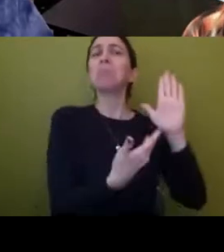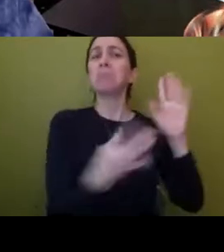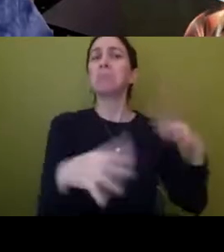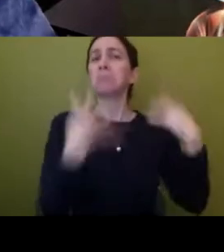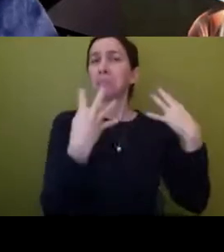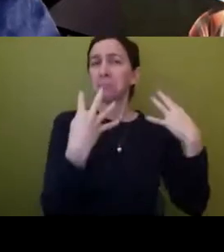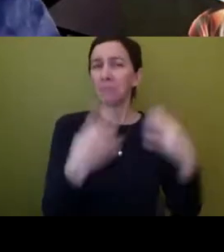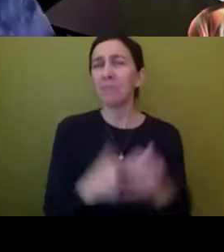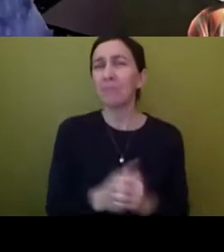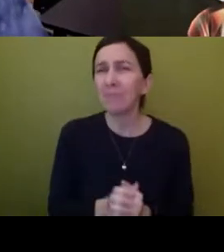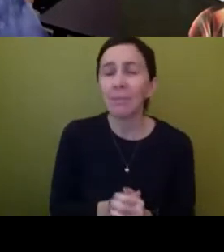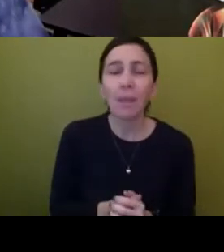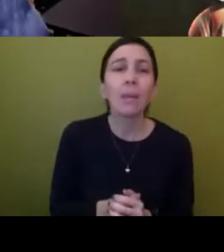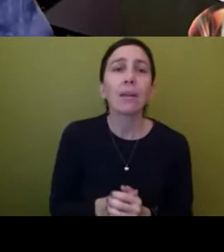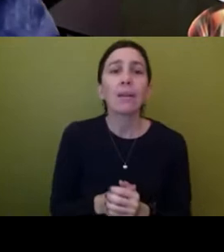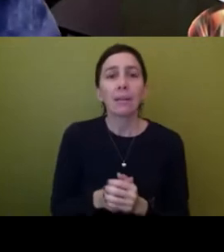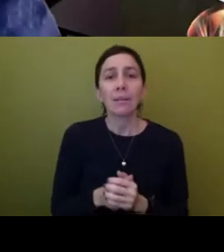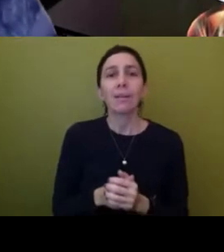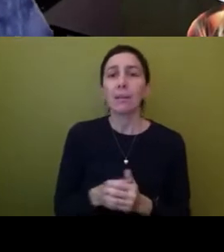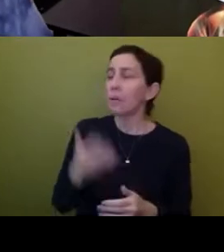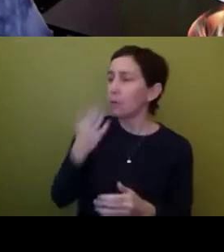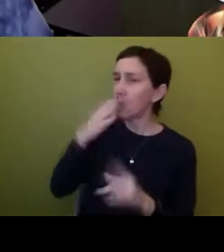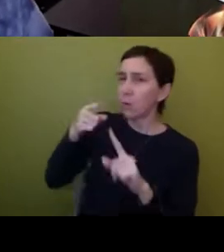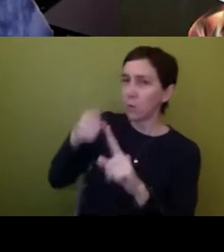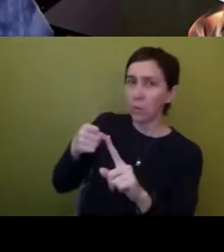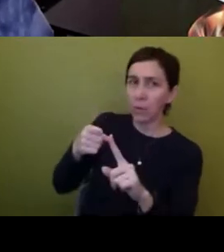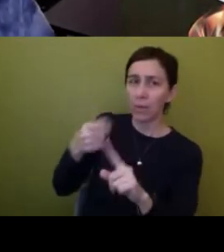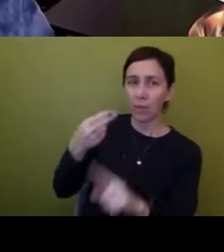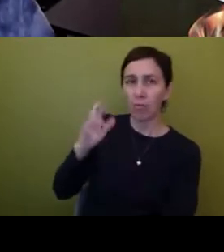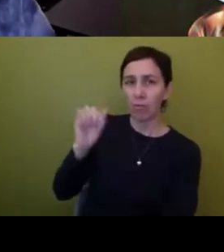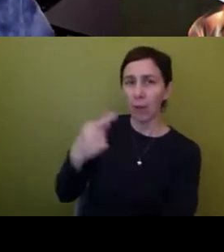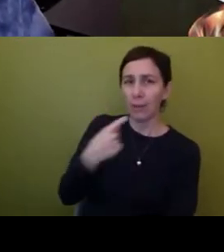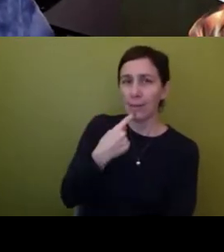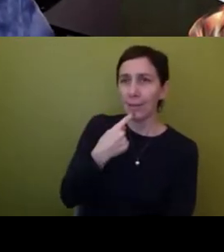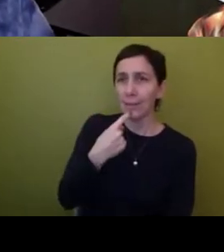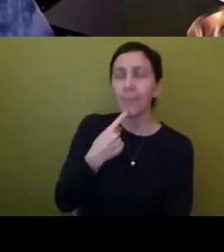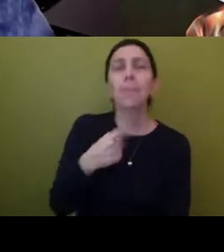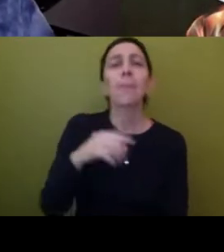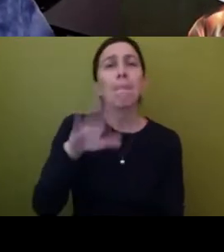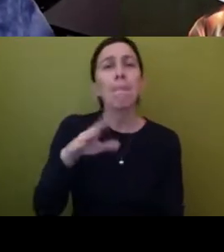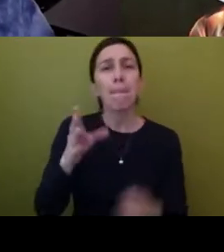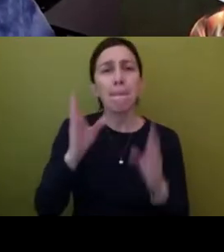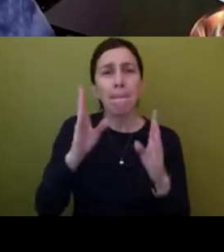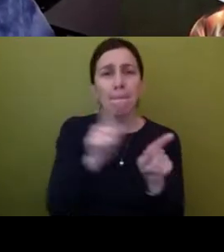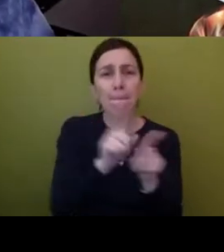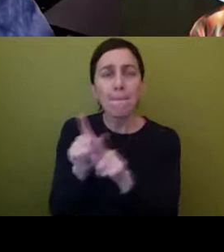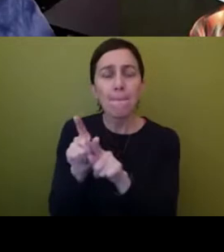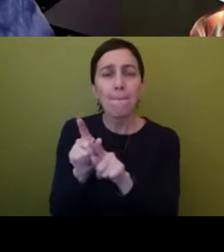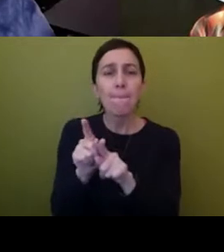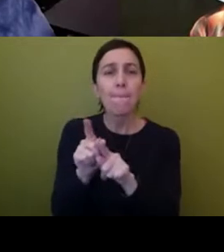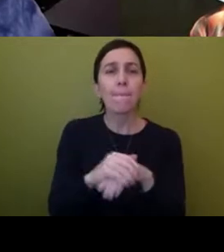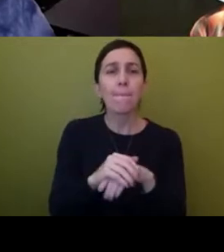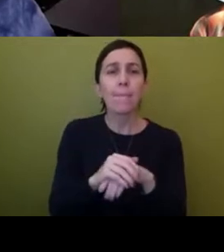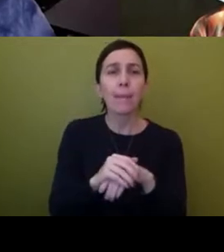long, rich conversation. That's a, that's a great point. Um, and I just want to bring to people's attention, the, uh, Anne